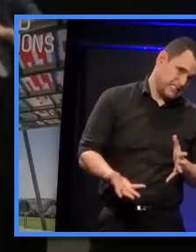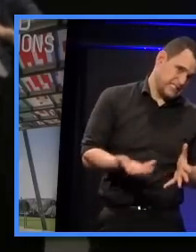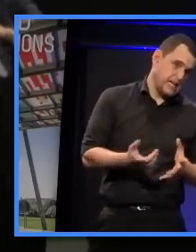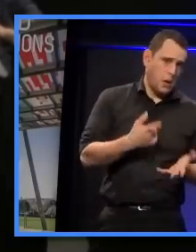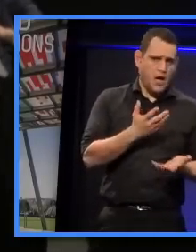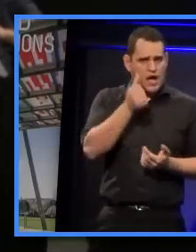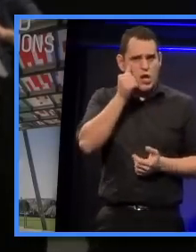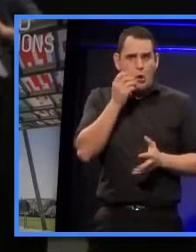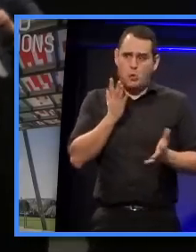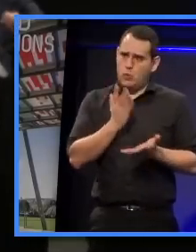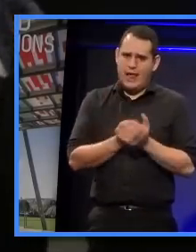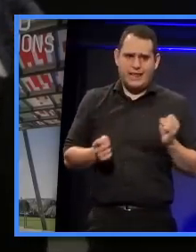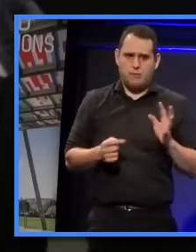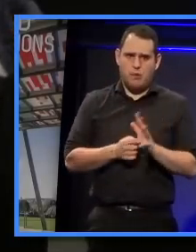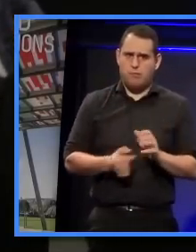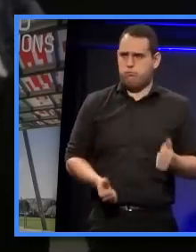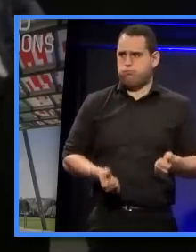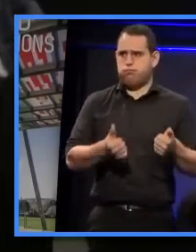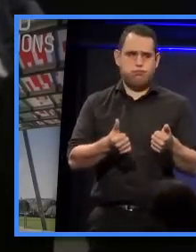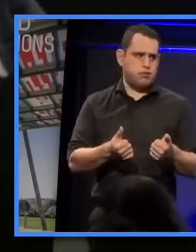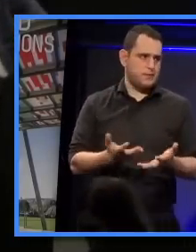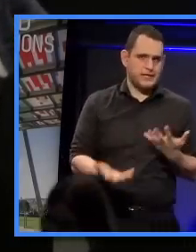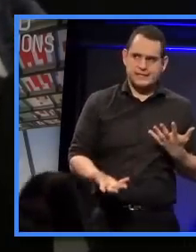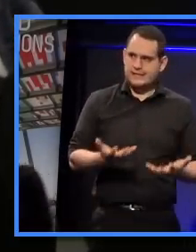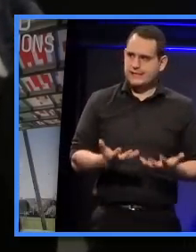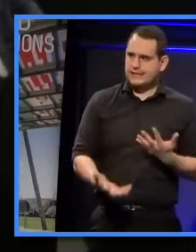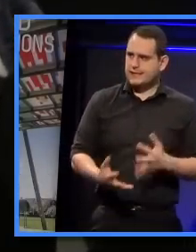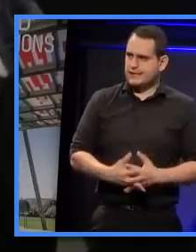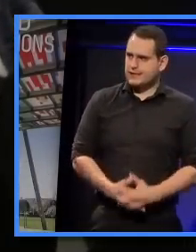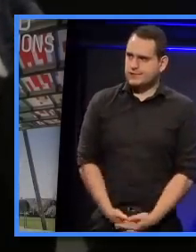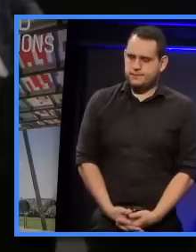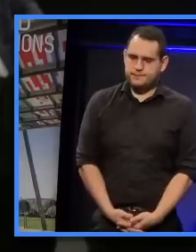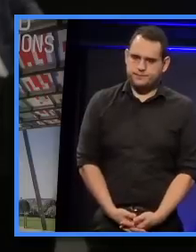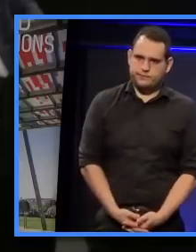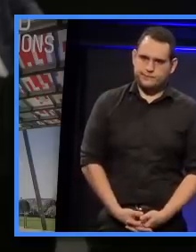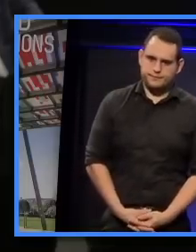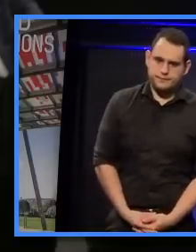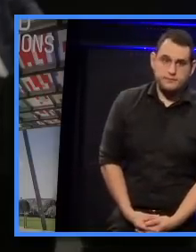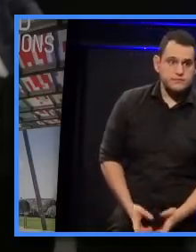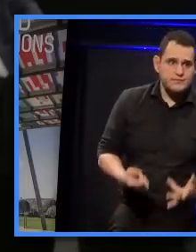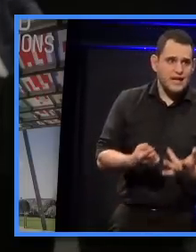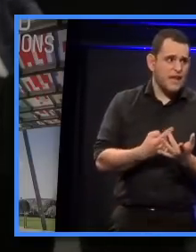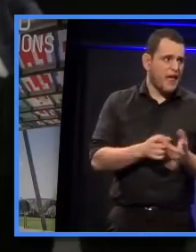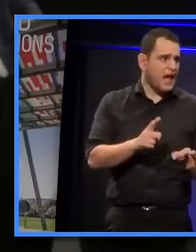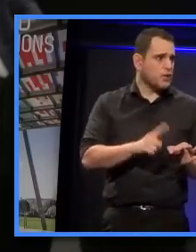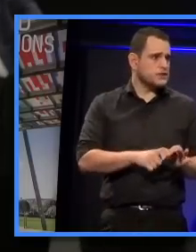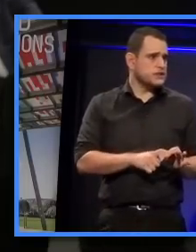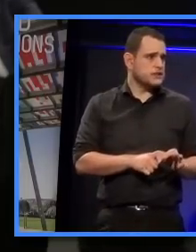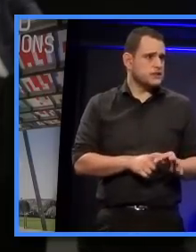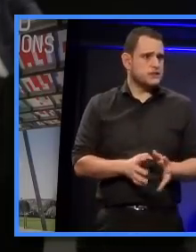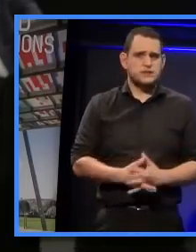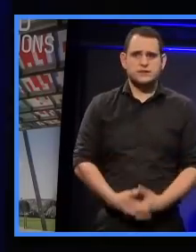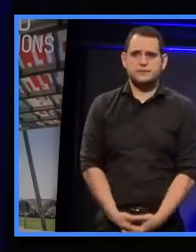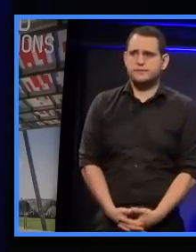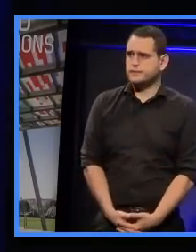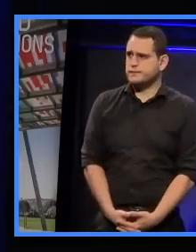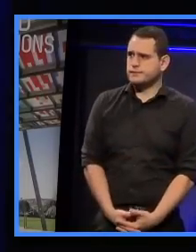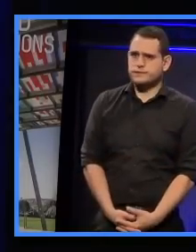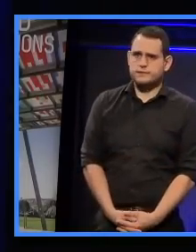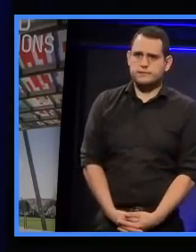it's a critical one. And, of course, it's something to be taken very seriously. So anybody else would like to make a comment?